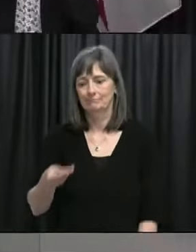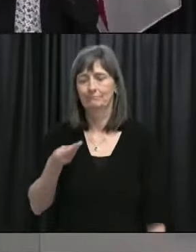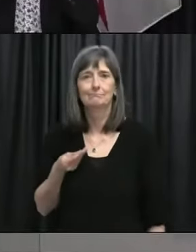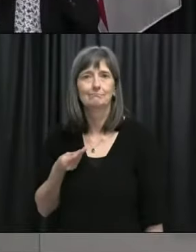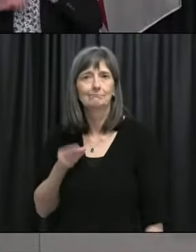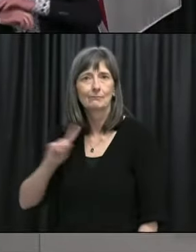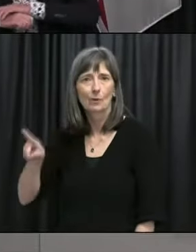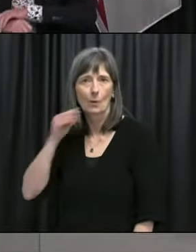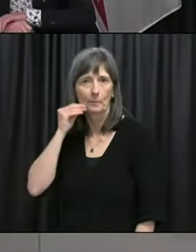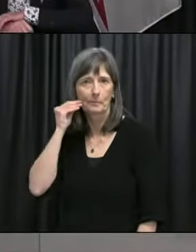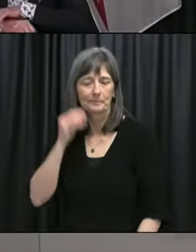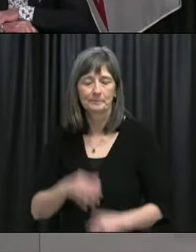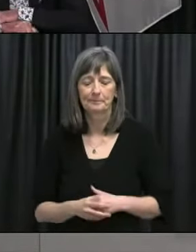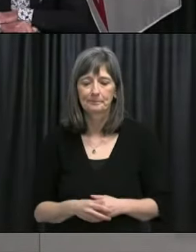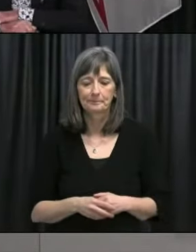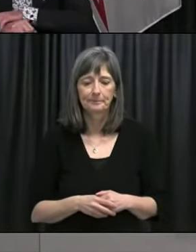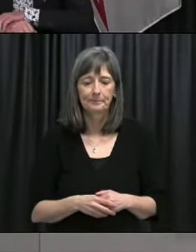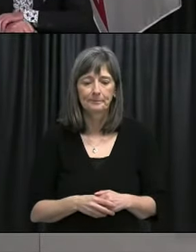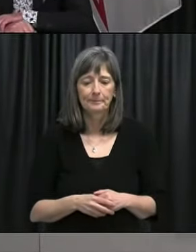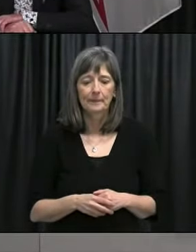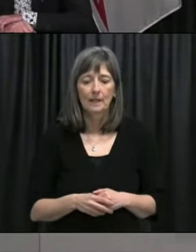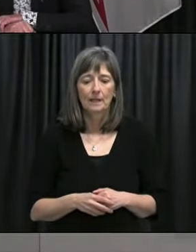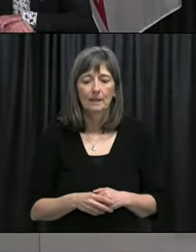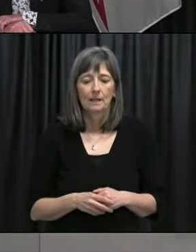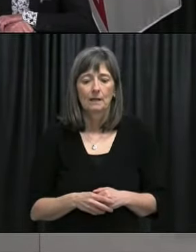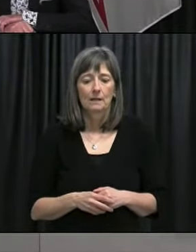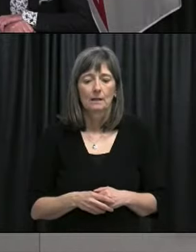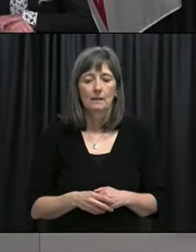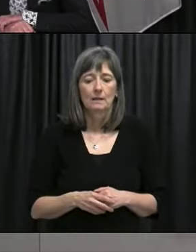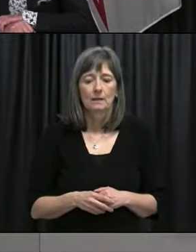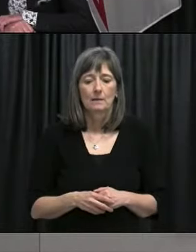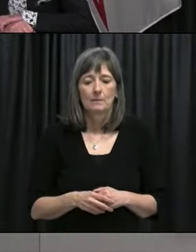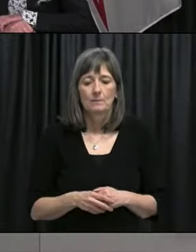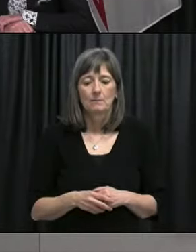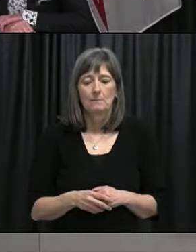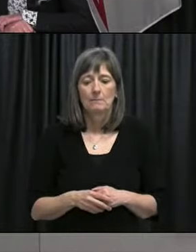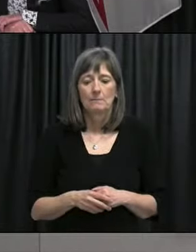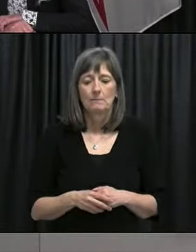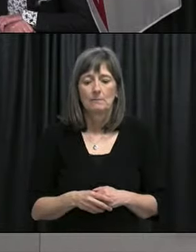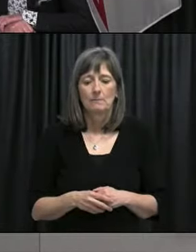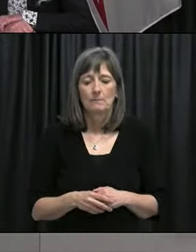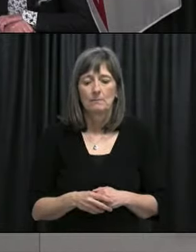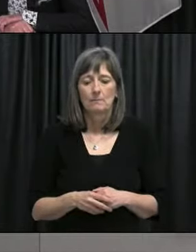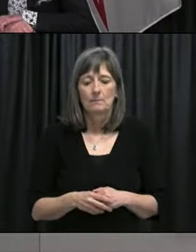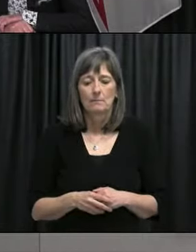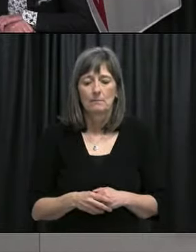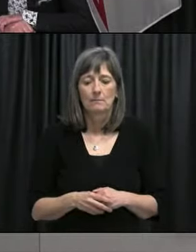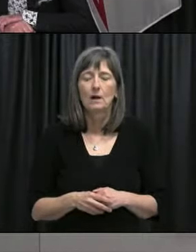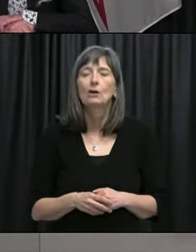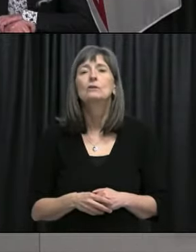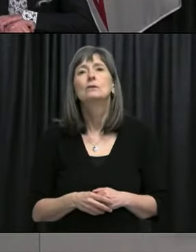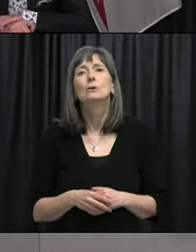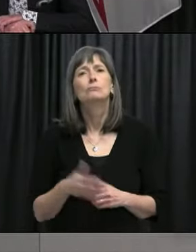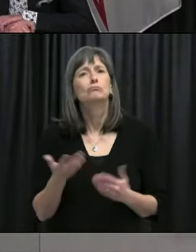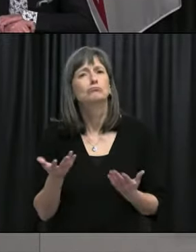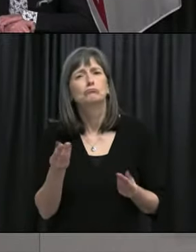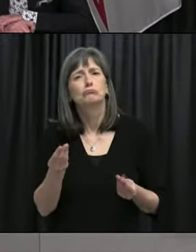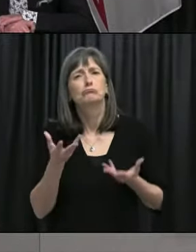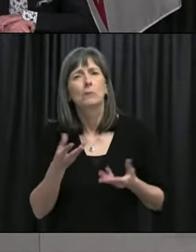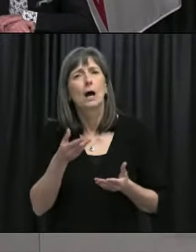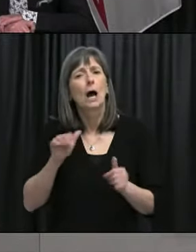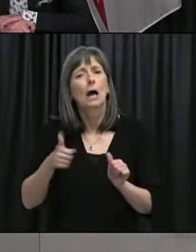Uh, and my second question, and I guess this is for any of you, um, uh, can you give us the latest on discussions you've had with, uh,